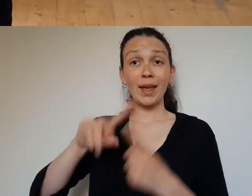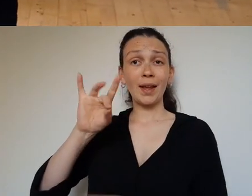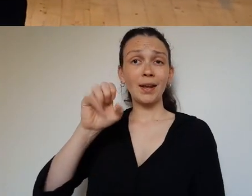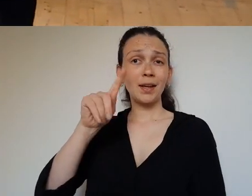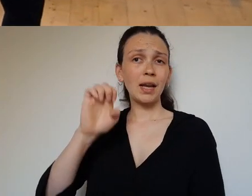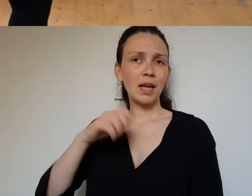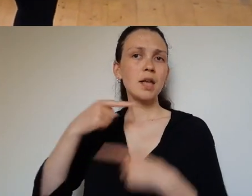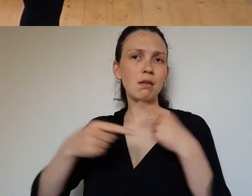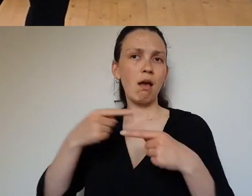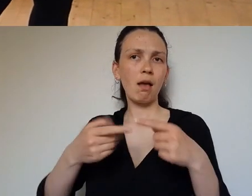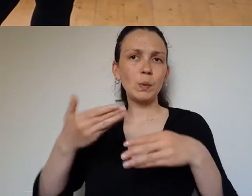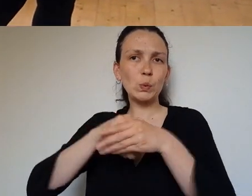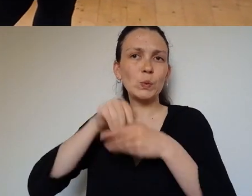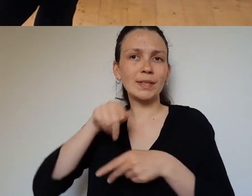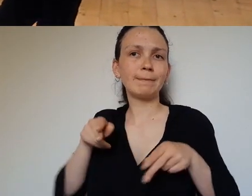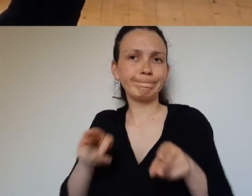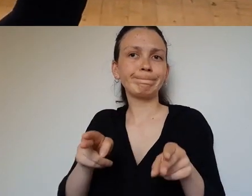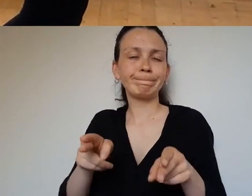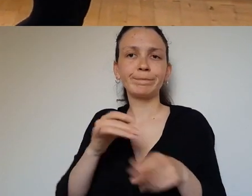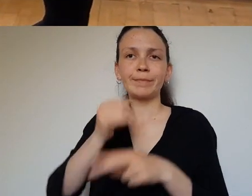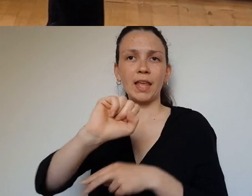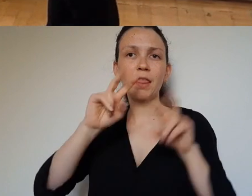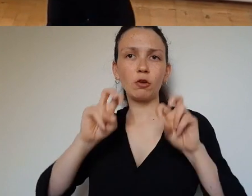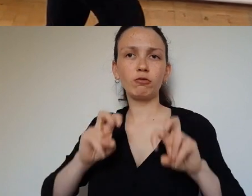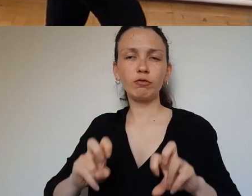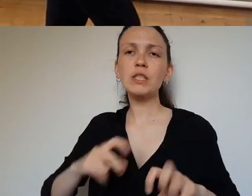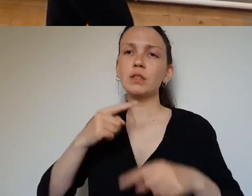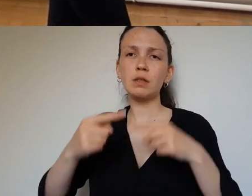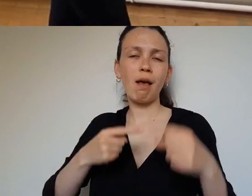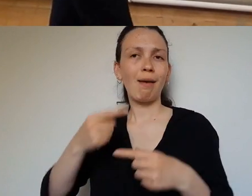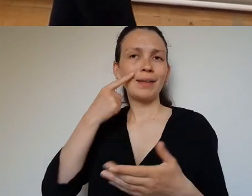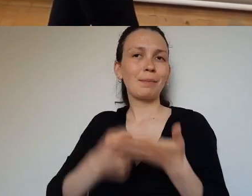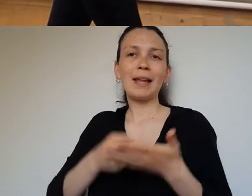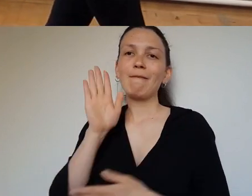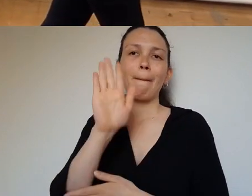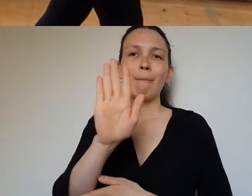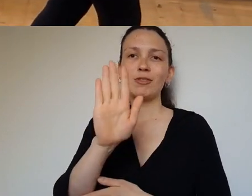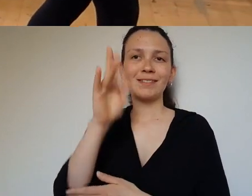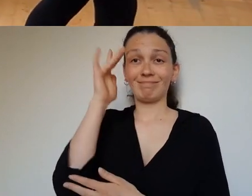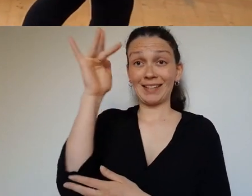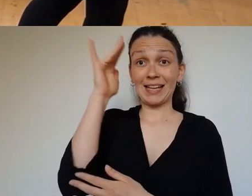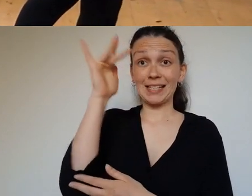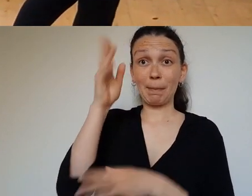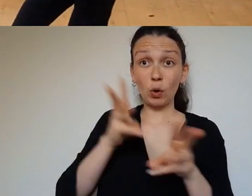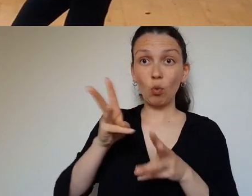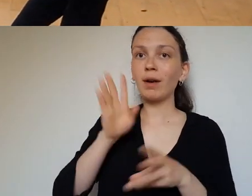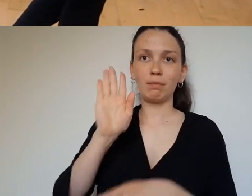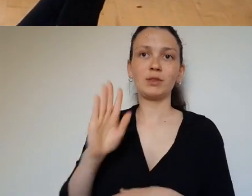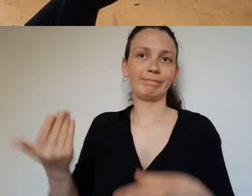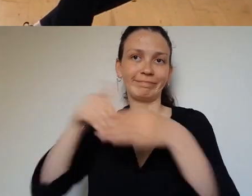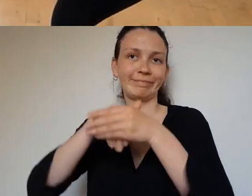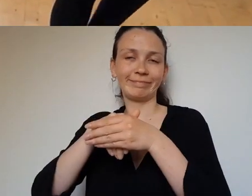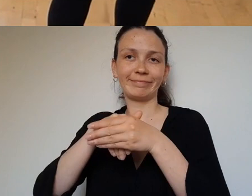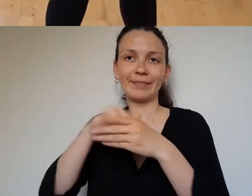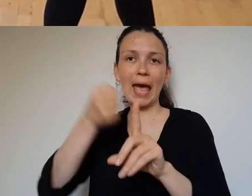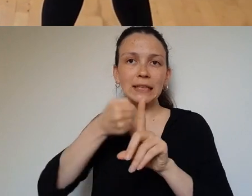Una and Kate weave this ethic into all of their research, and they commit again and again to the imperative for scholarly work to engage in activism and to connect